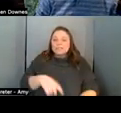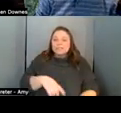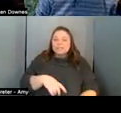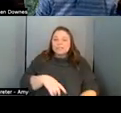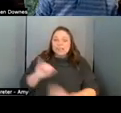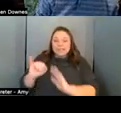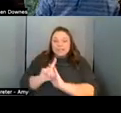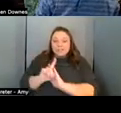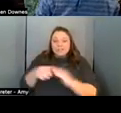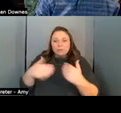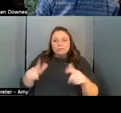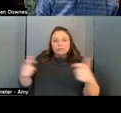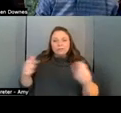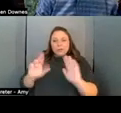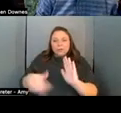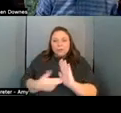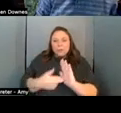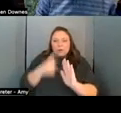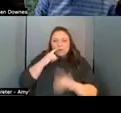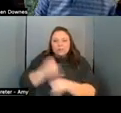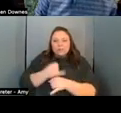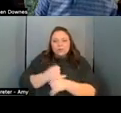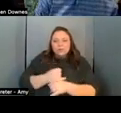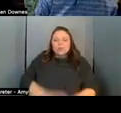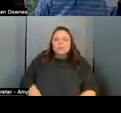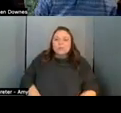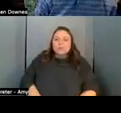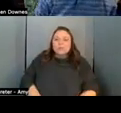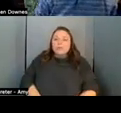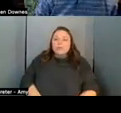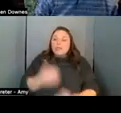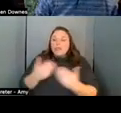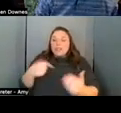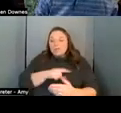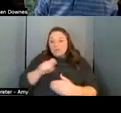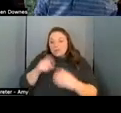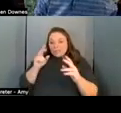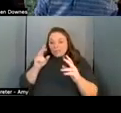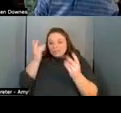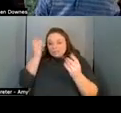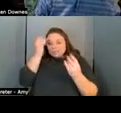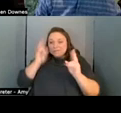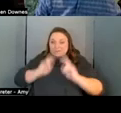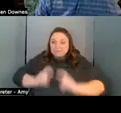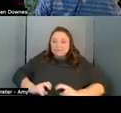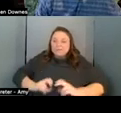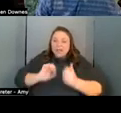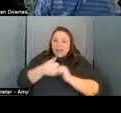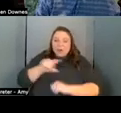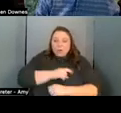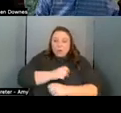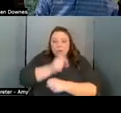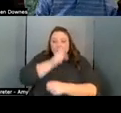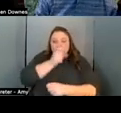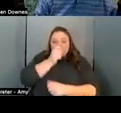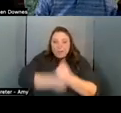in an educational institution questions we have to ask are how we ensure individual autonomy and agency